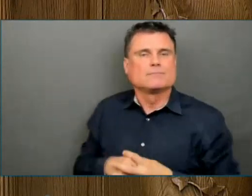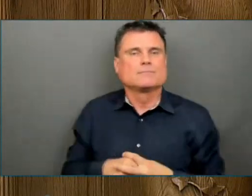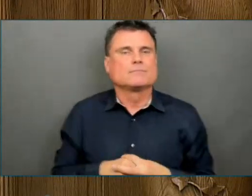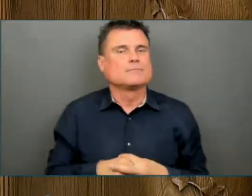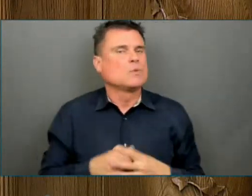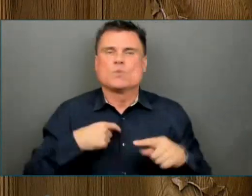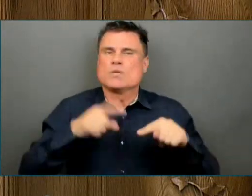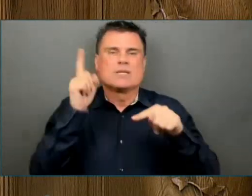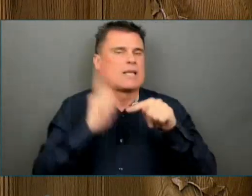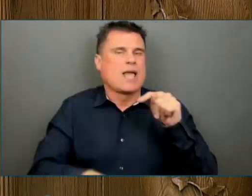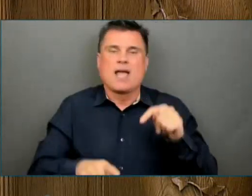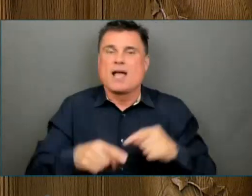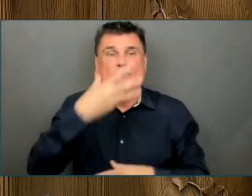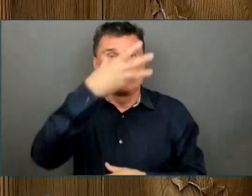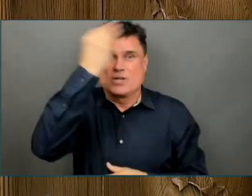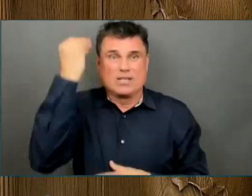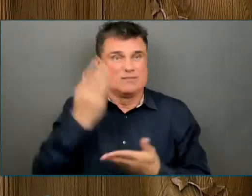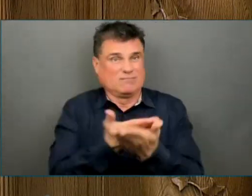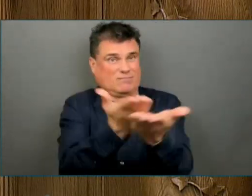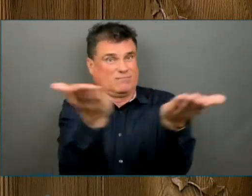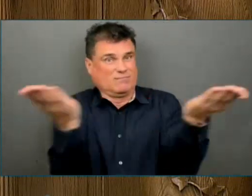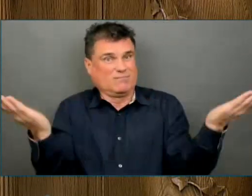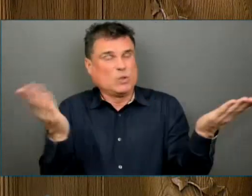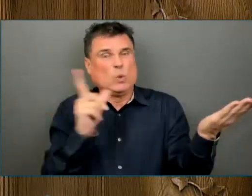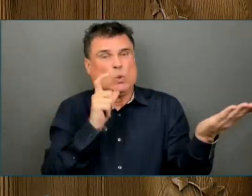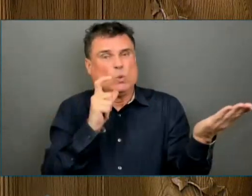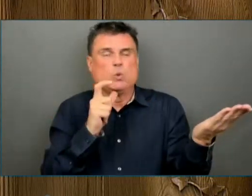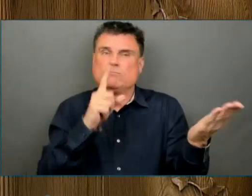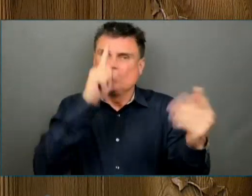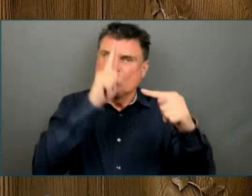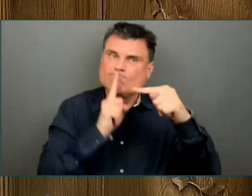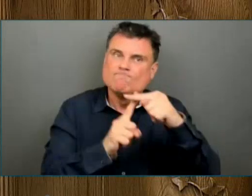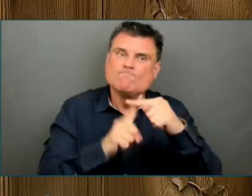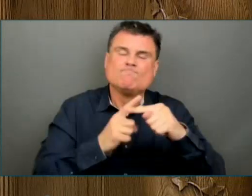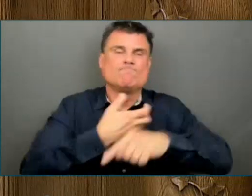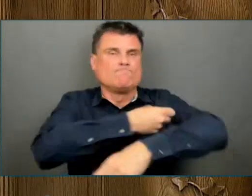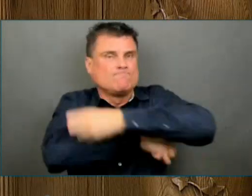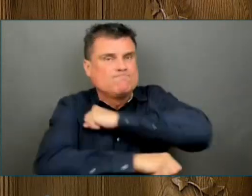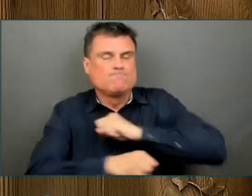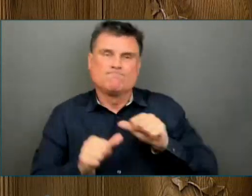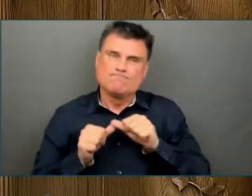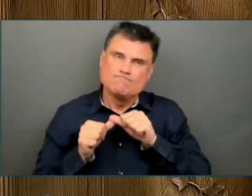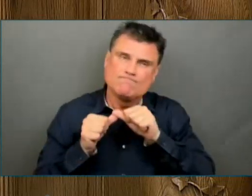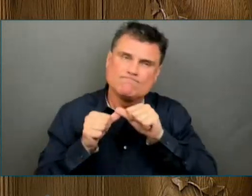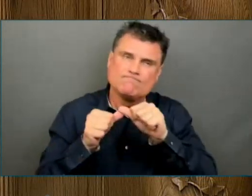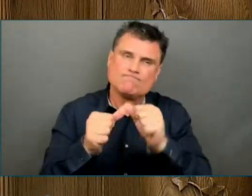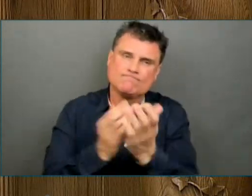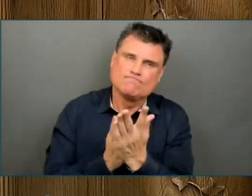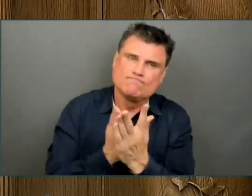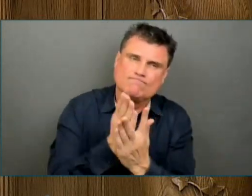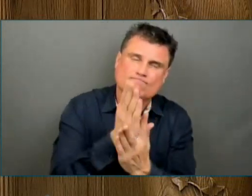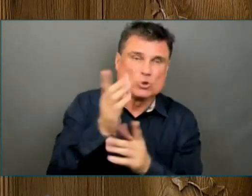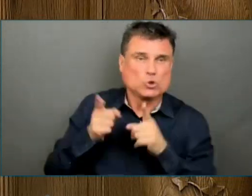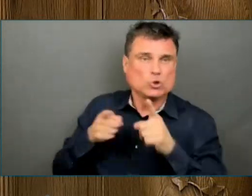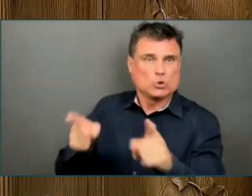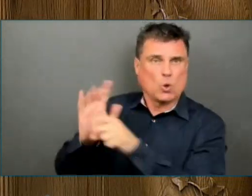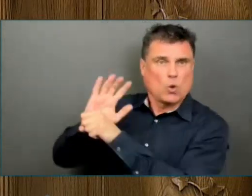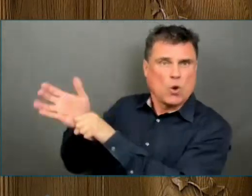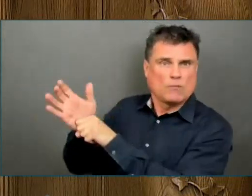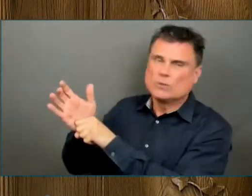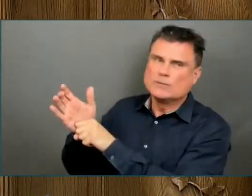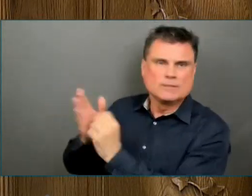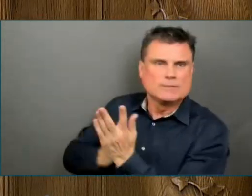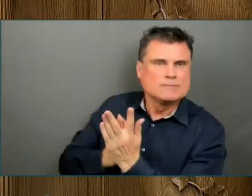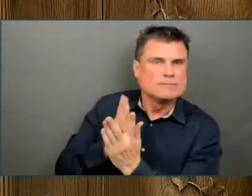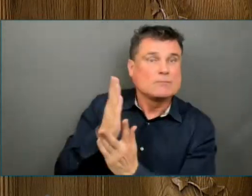has passed from view as it surely will. This time has been difficult for all of us, but especially so for those who